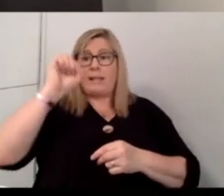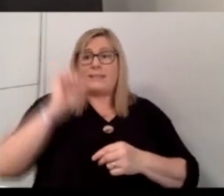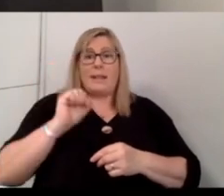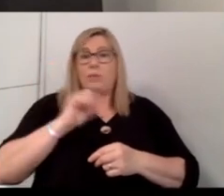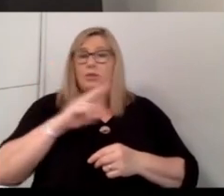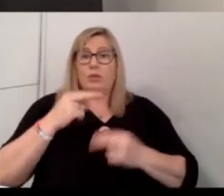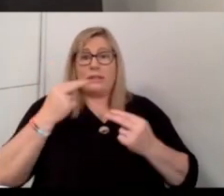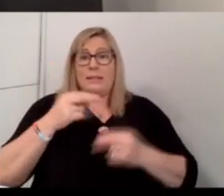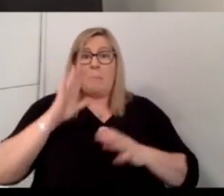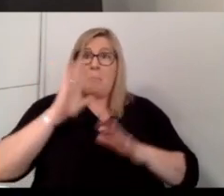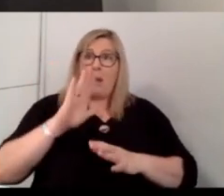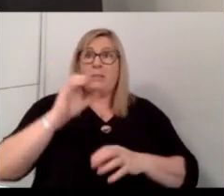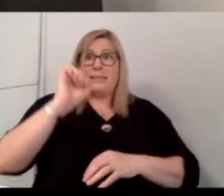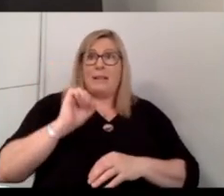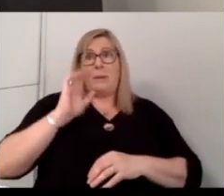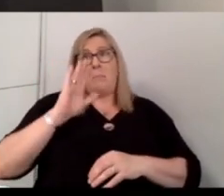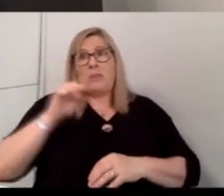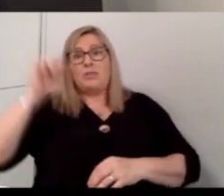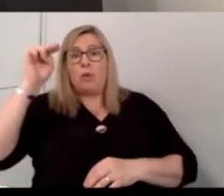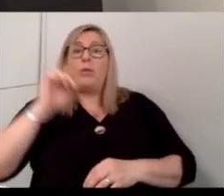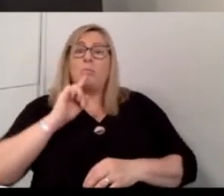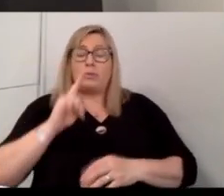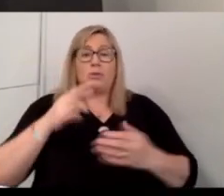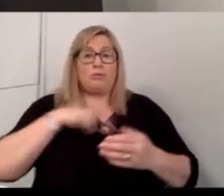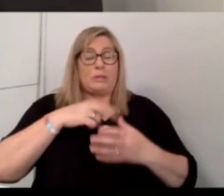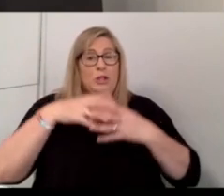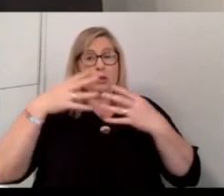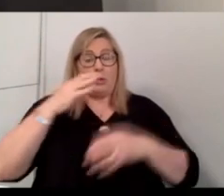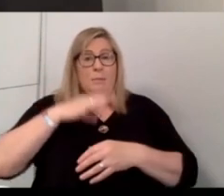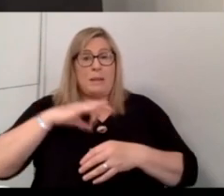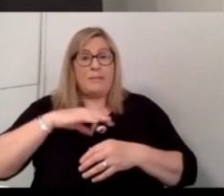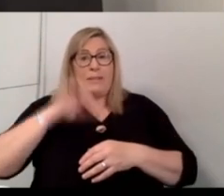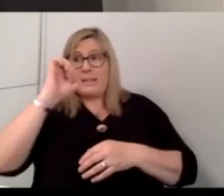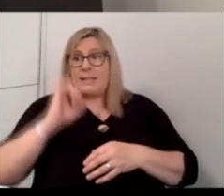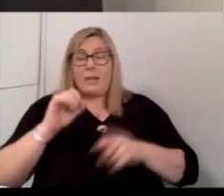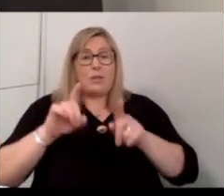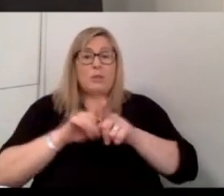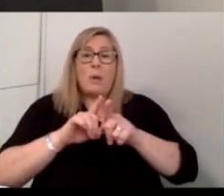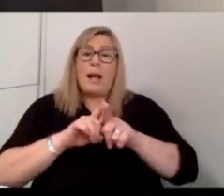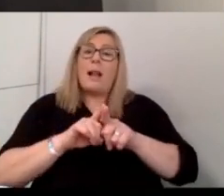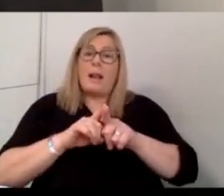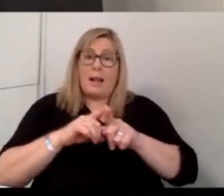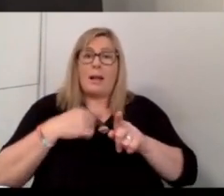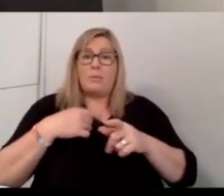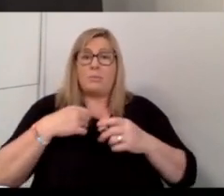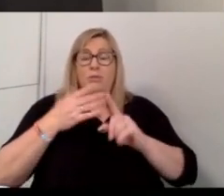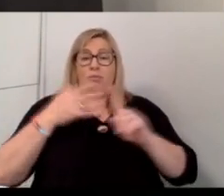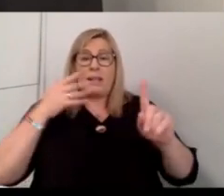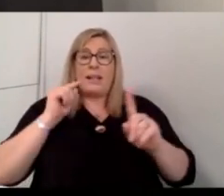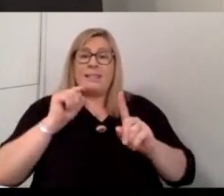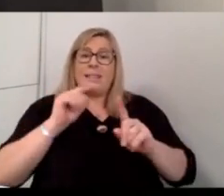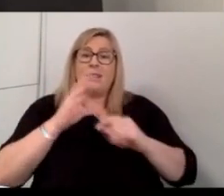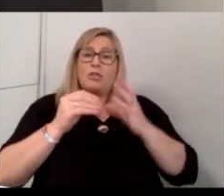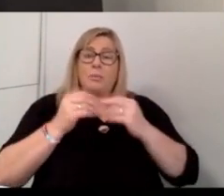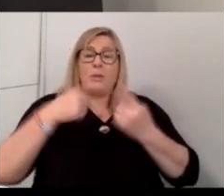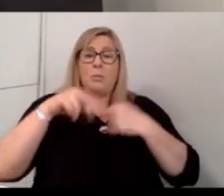And there are definitely benefits for being north for us, there are huge benefits to being south as well. And we're at a stage where we recognize that that's something that, that